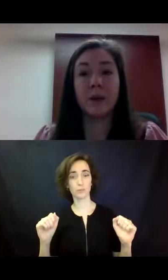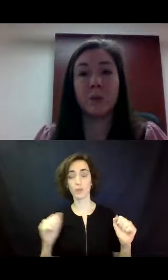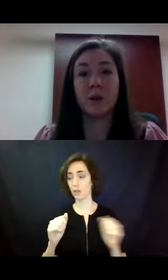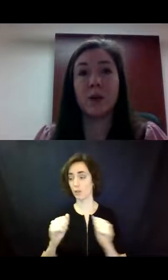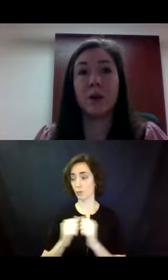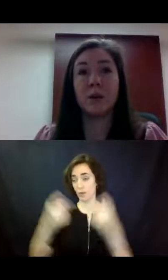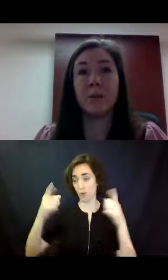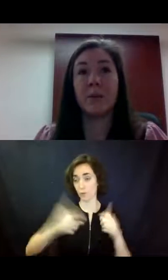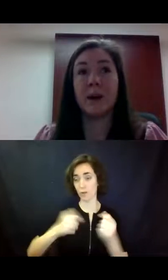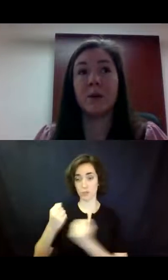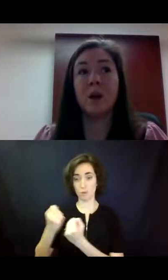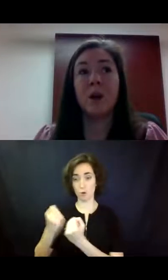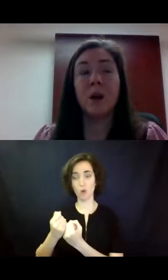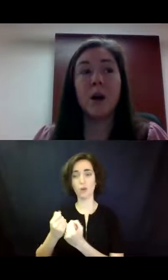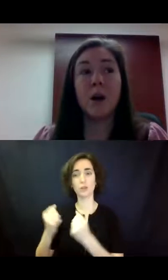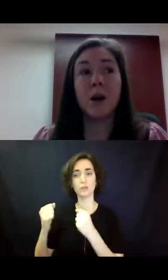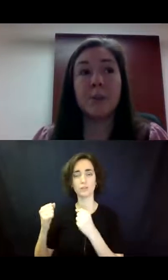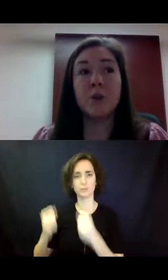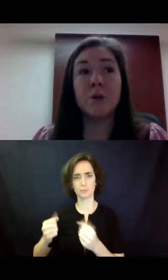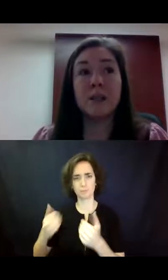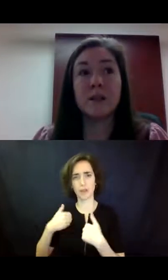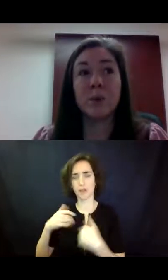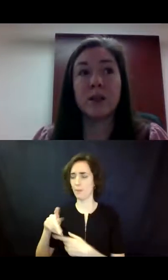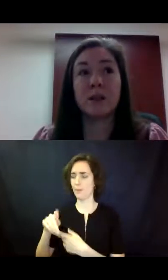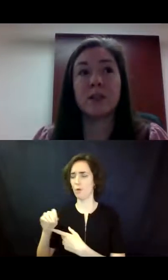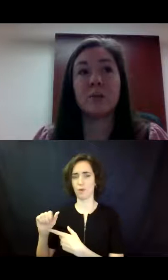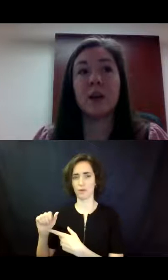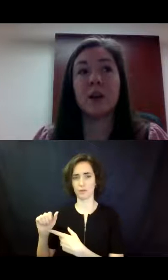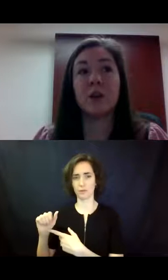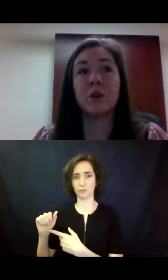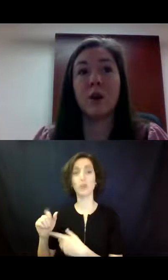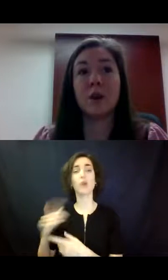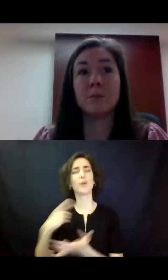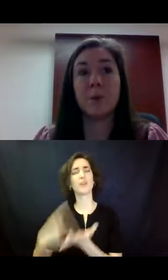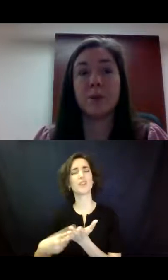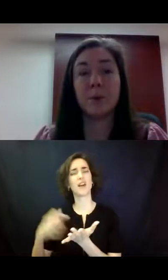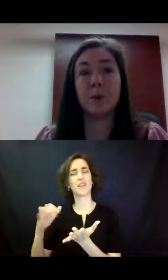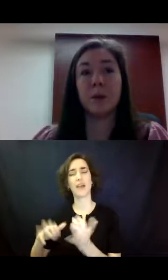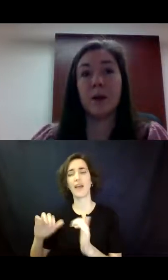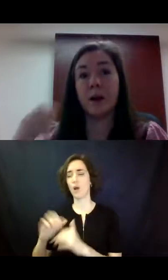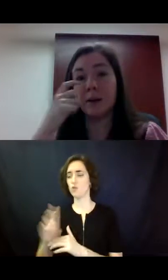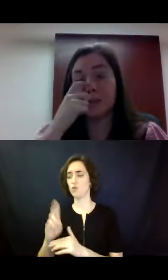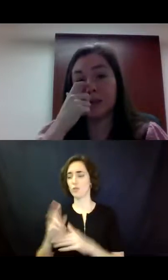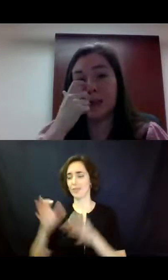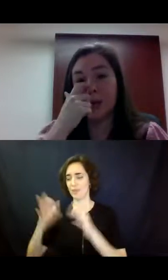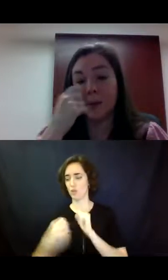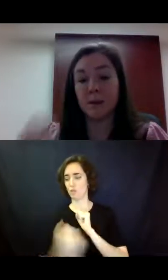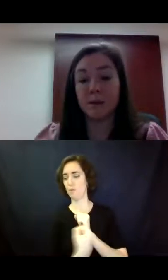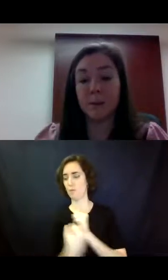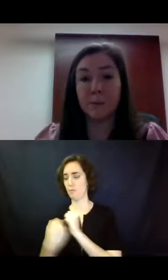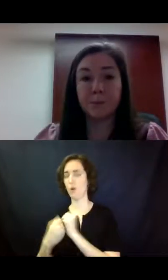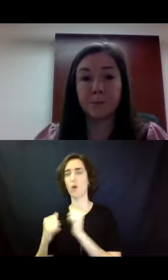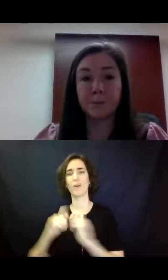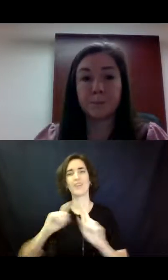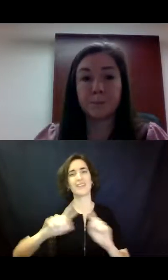agreement. And we're going to talk a little bit about, um, using supported decision-making across multiple, um, documents.